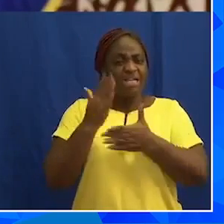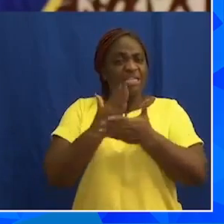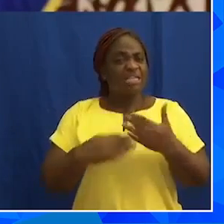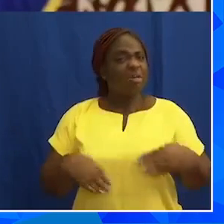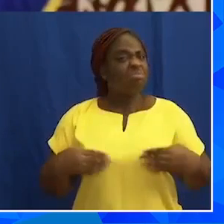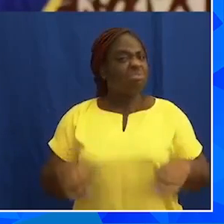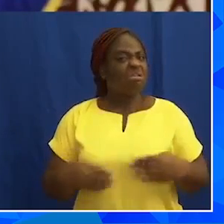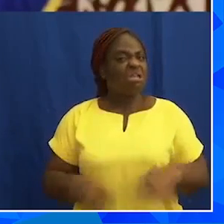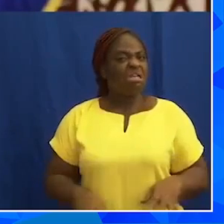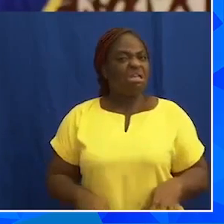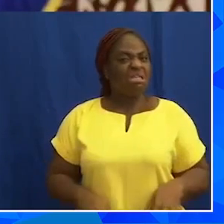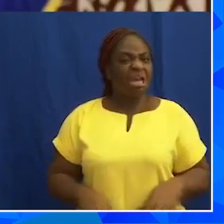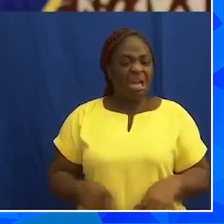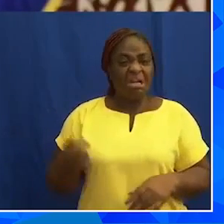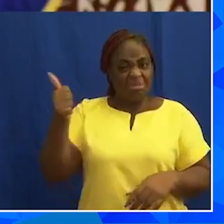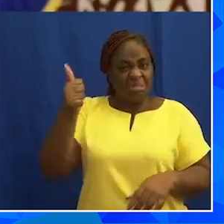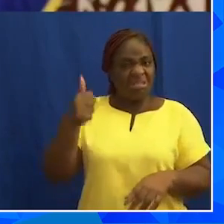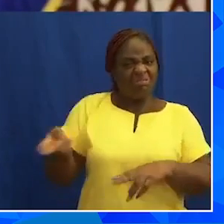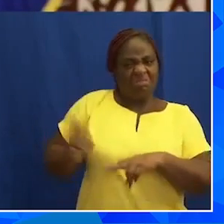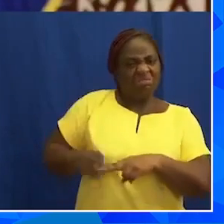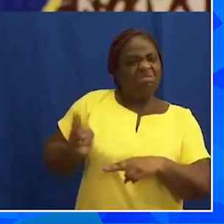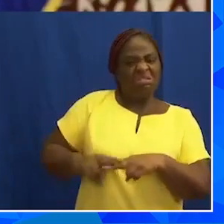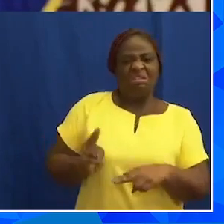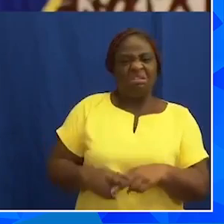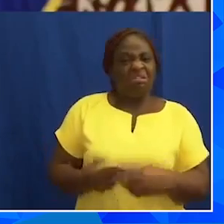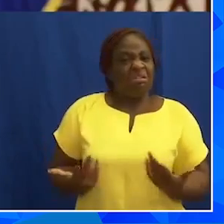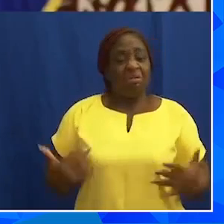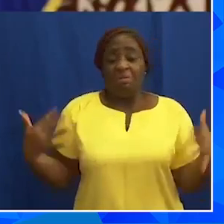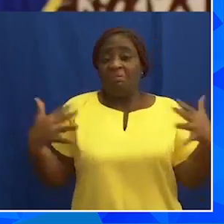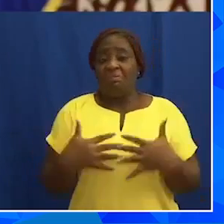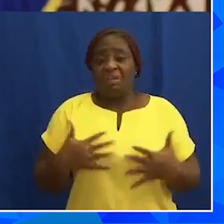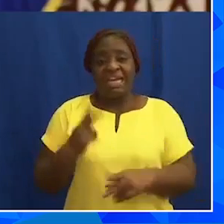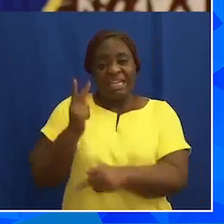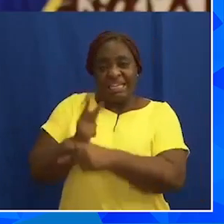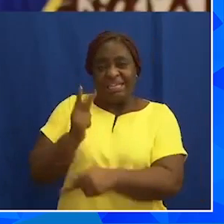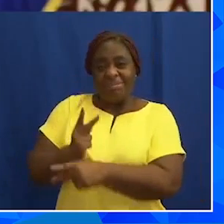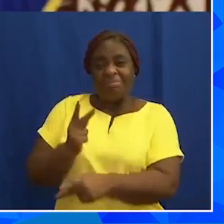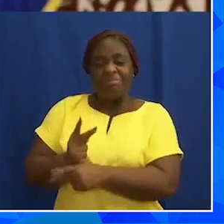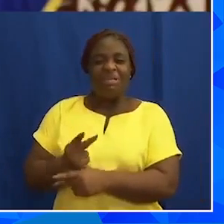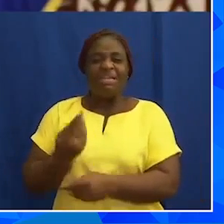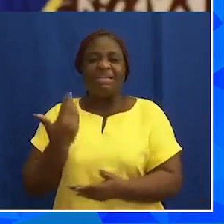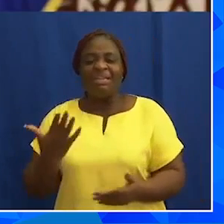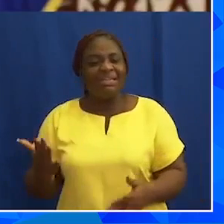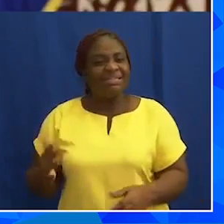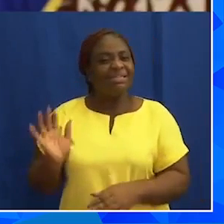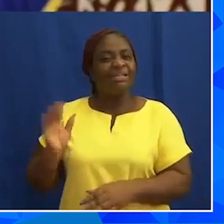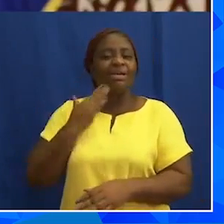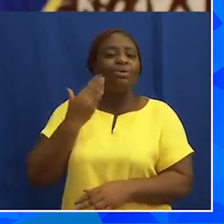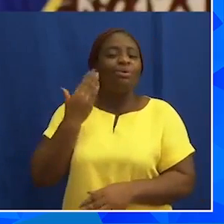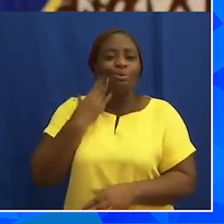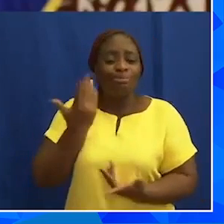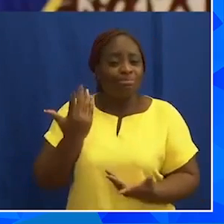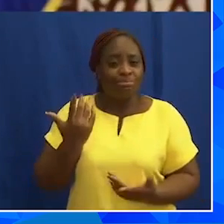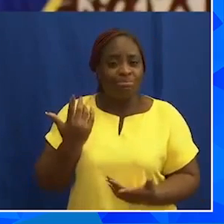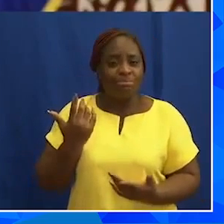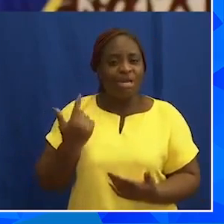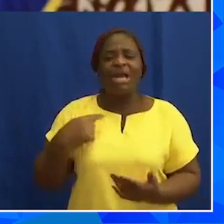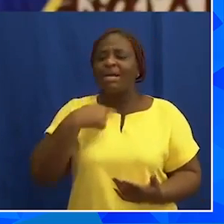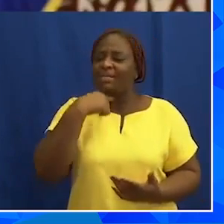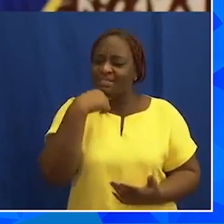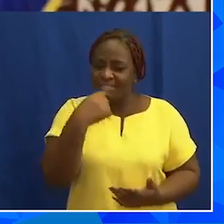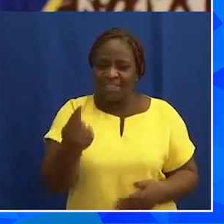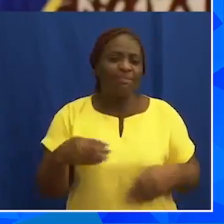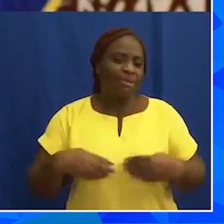are slapping on goods for fear of future higher costs. I say to our traders,